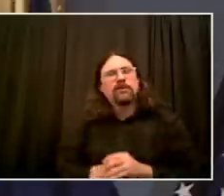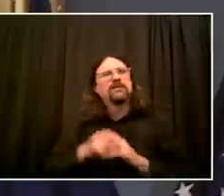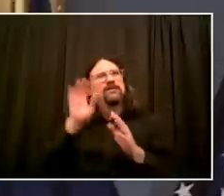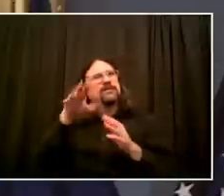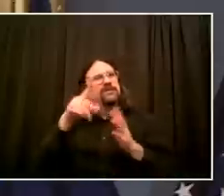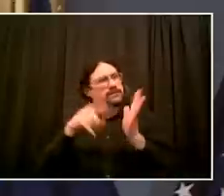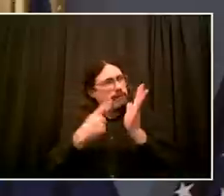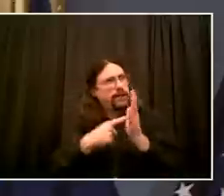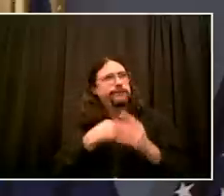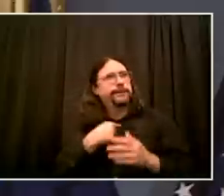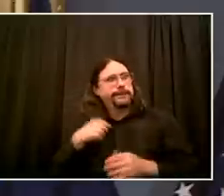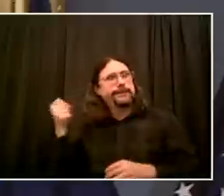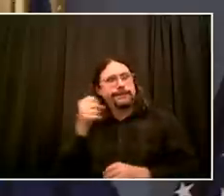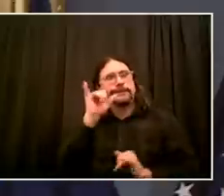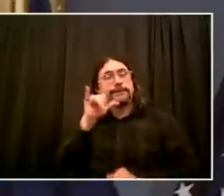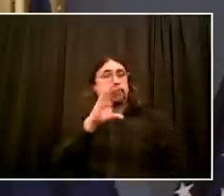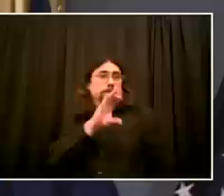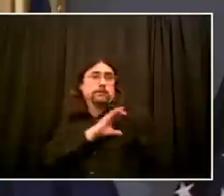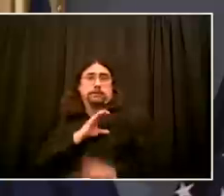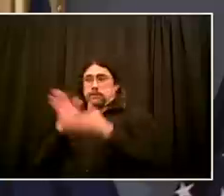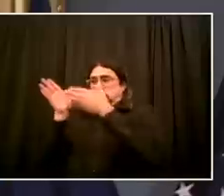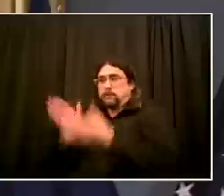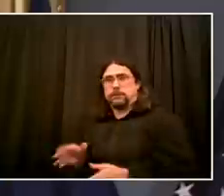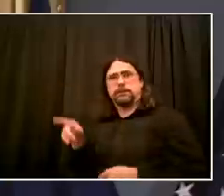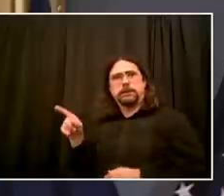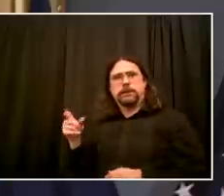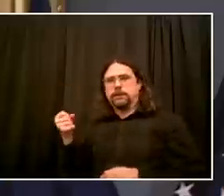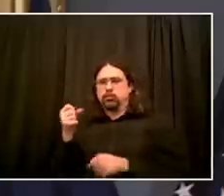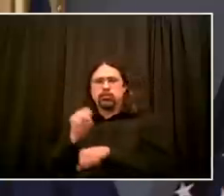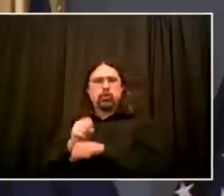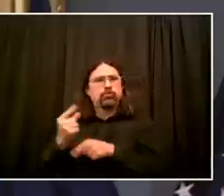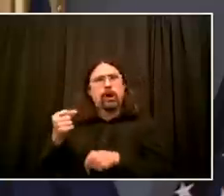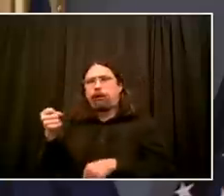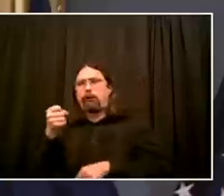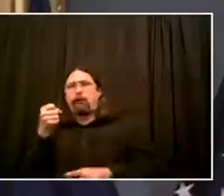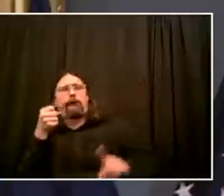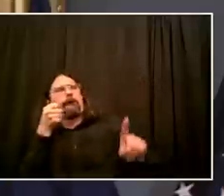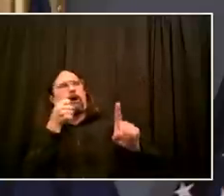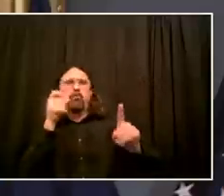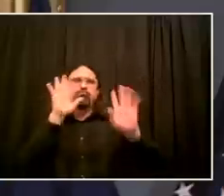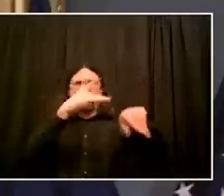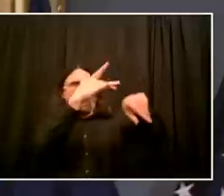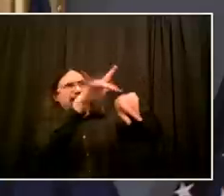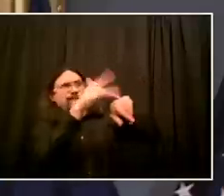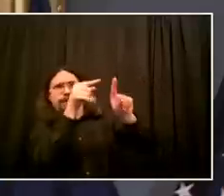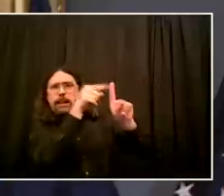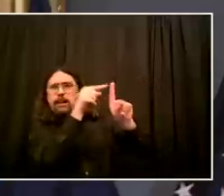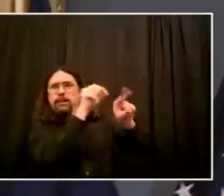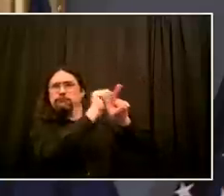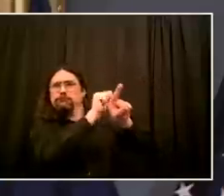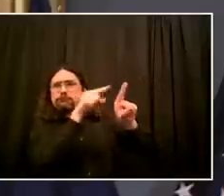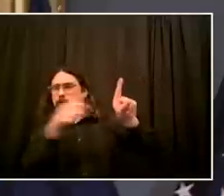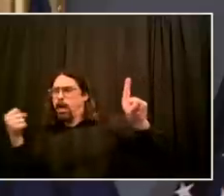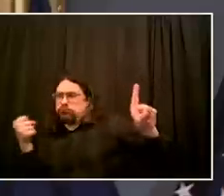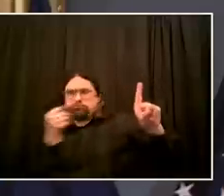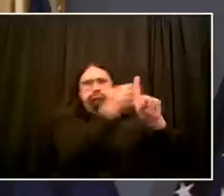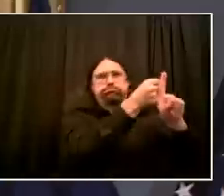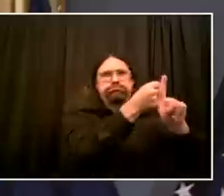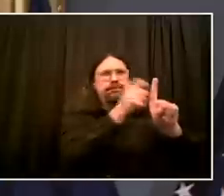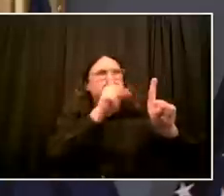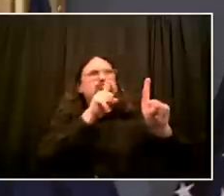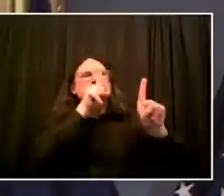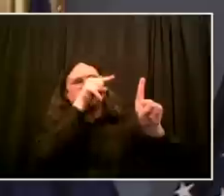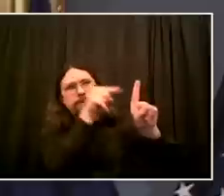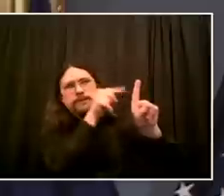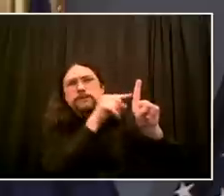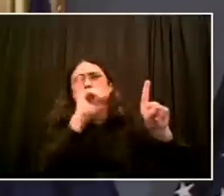tensions with the community. We can't have that. Not everyone fits every role. That's true in the NYPD, and that's true in all of